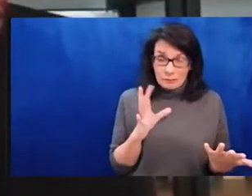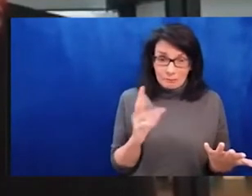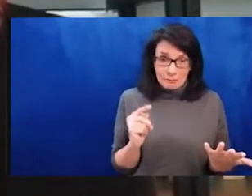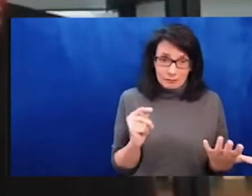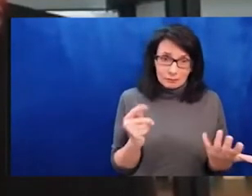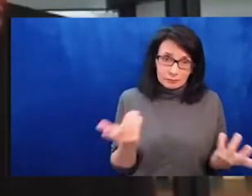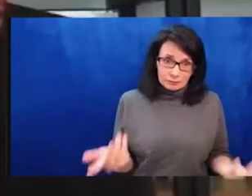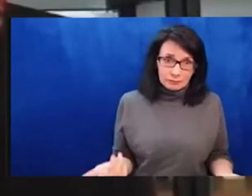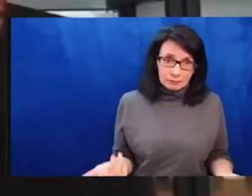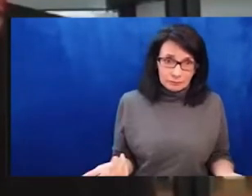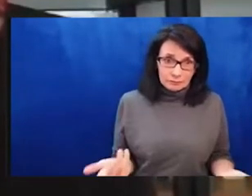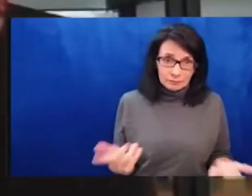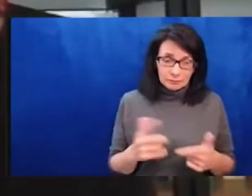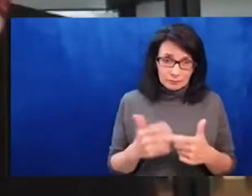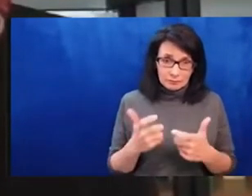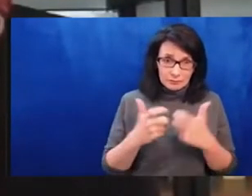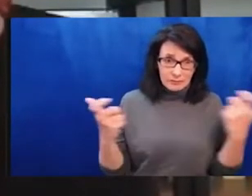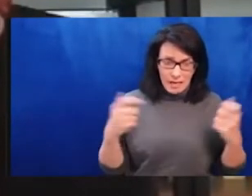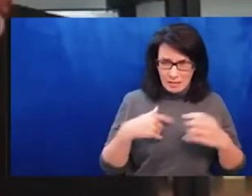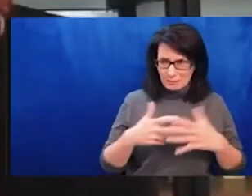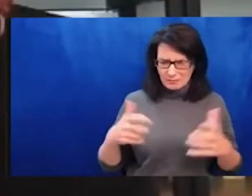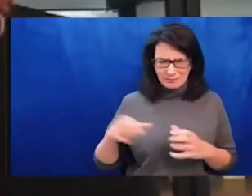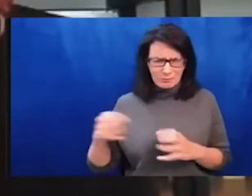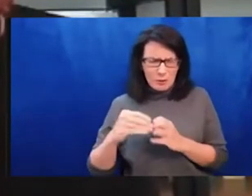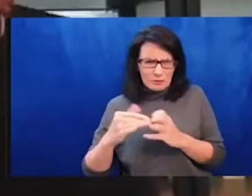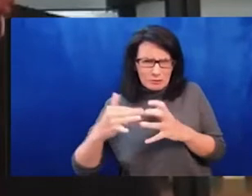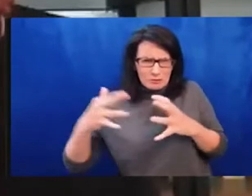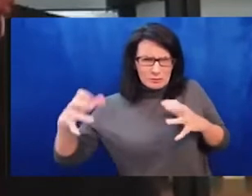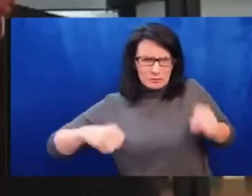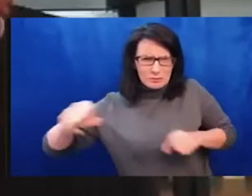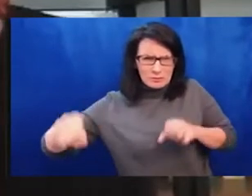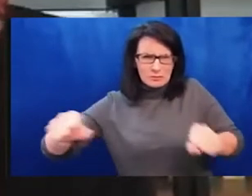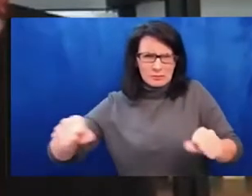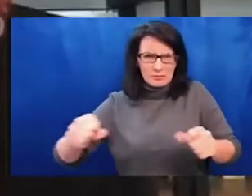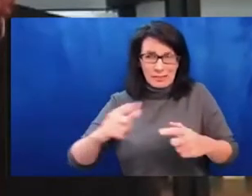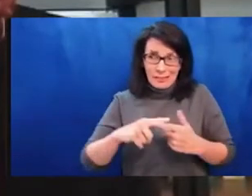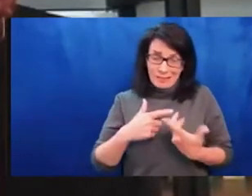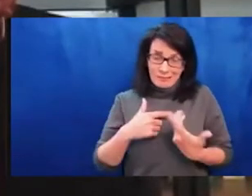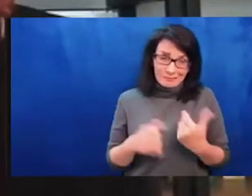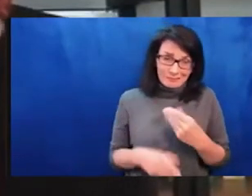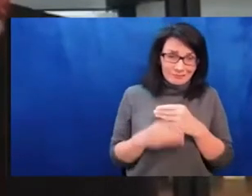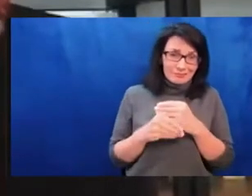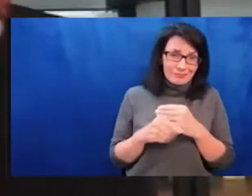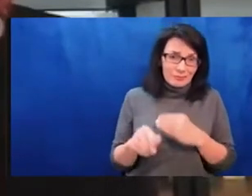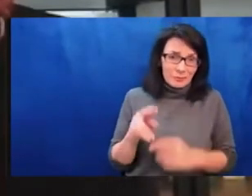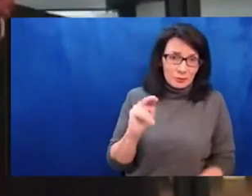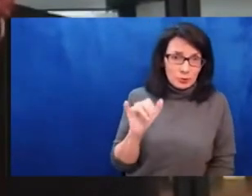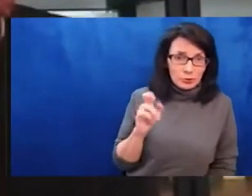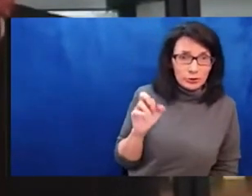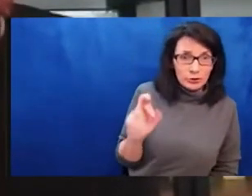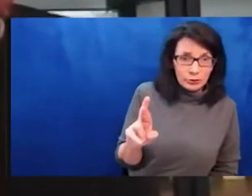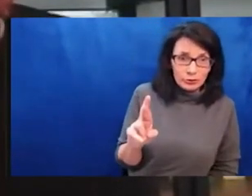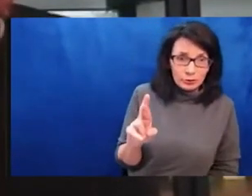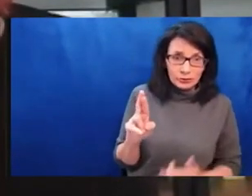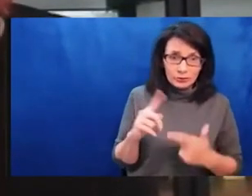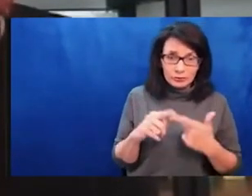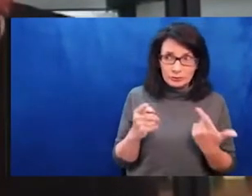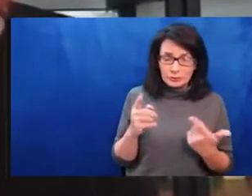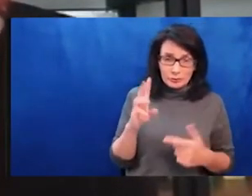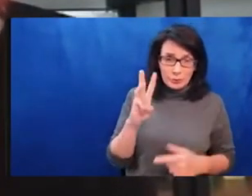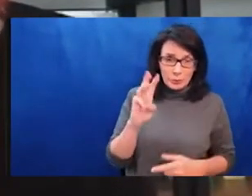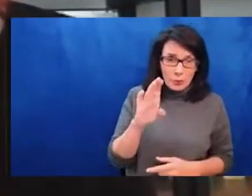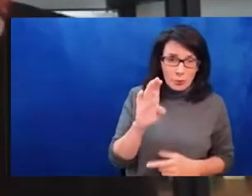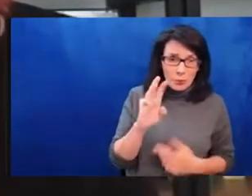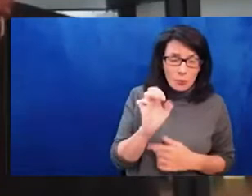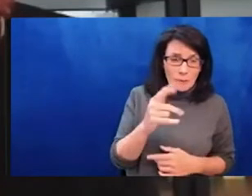victors. Um, and this is of course the dilemma in which, uh, every government, um, finds itself because